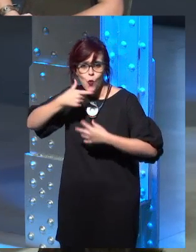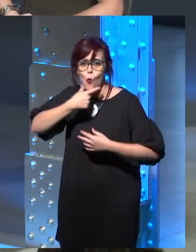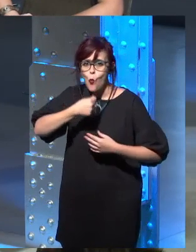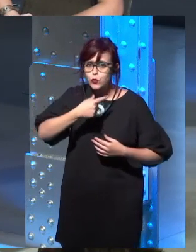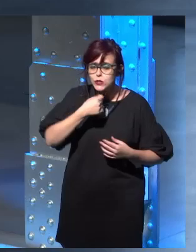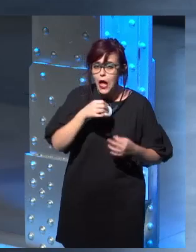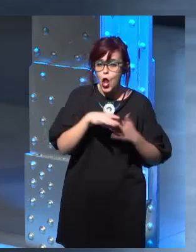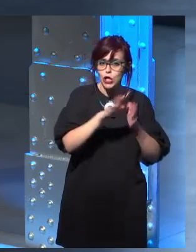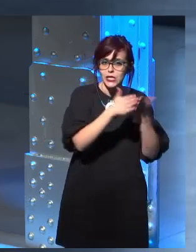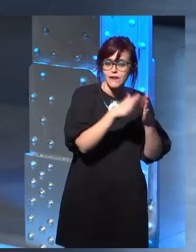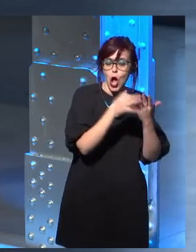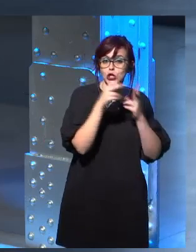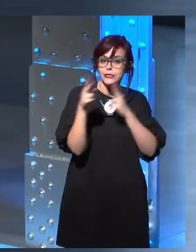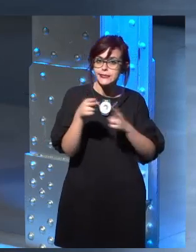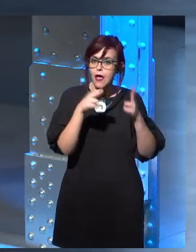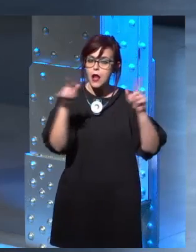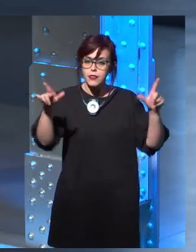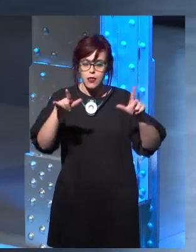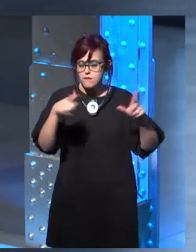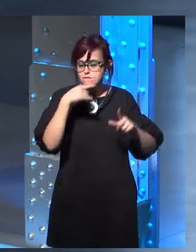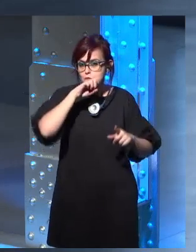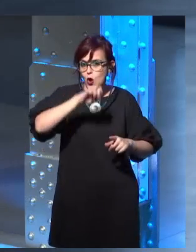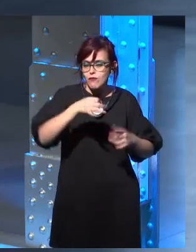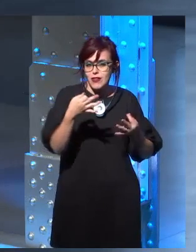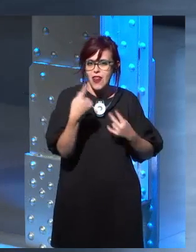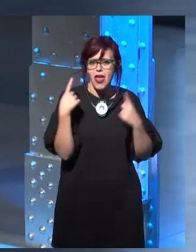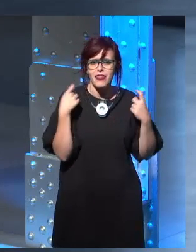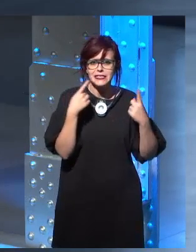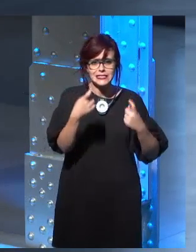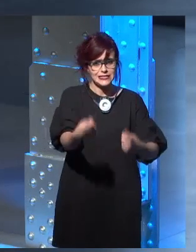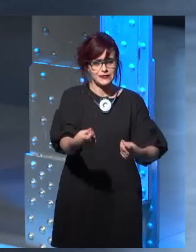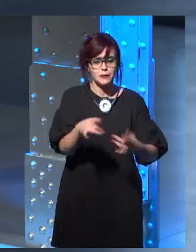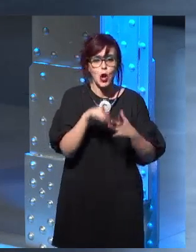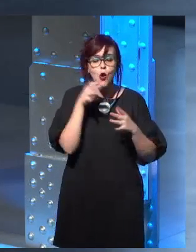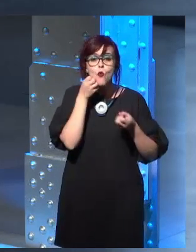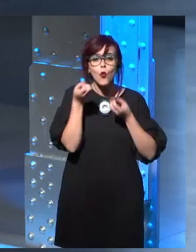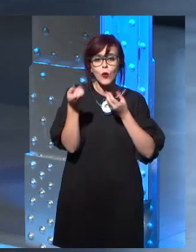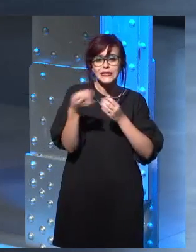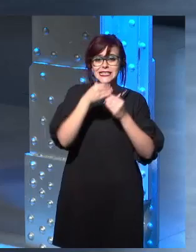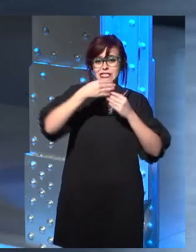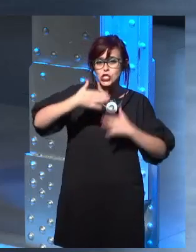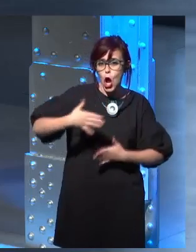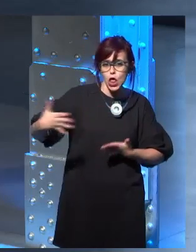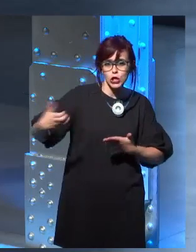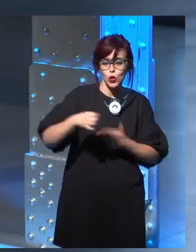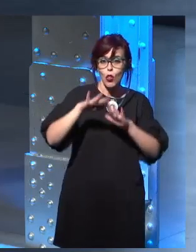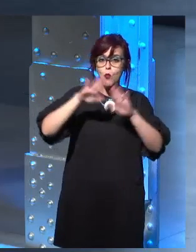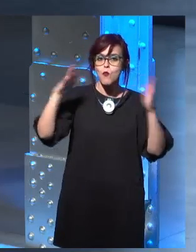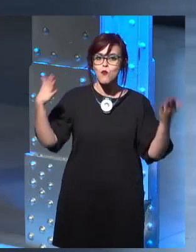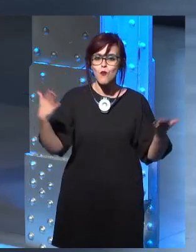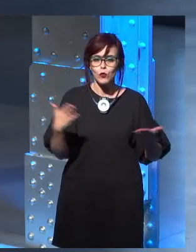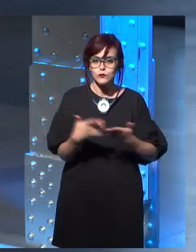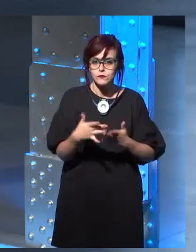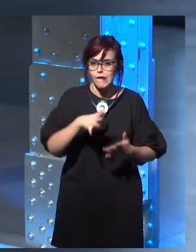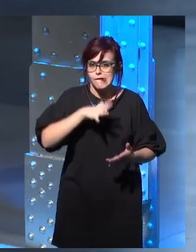I'm sure if you like the books, if you like also this universe, it's